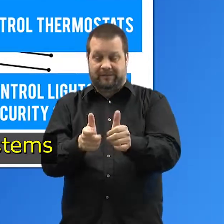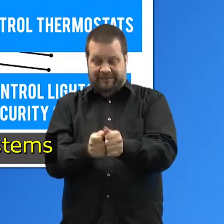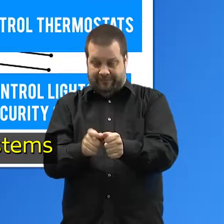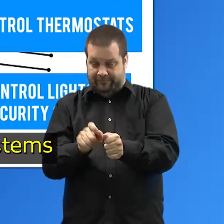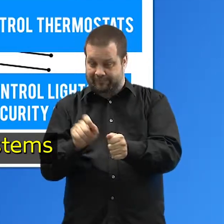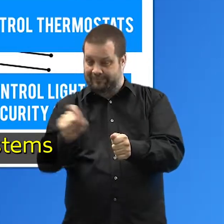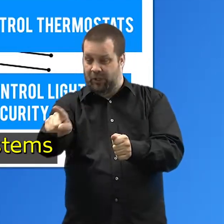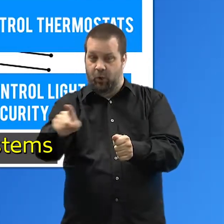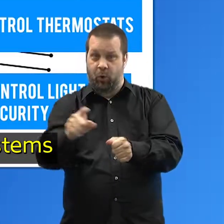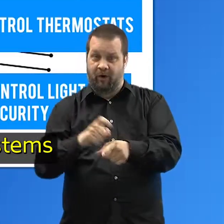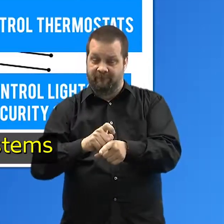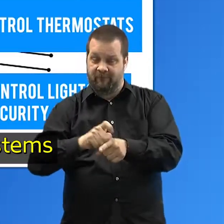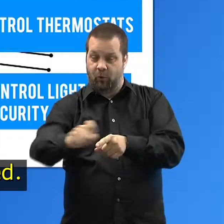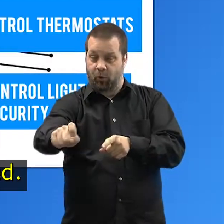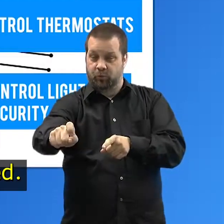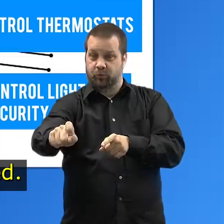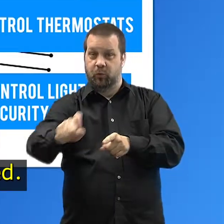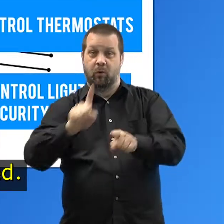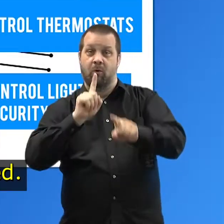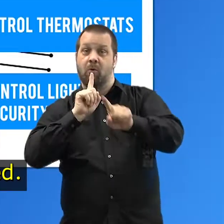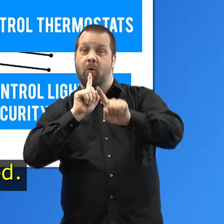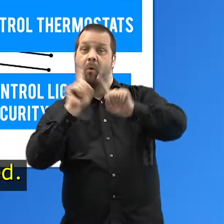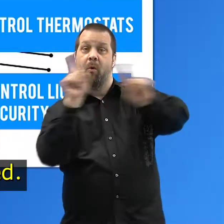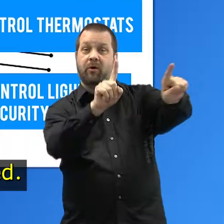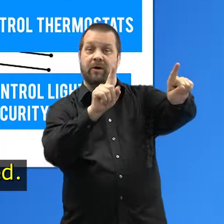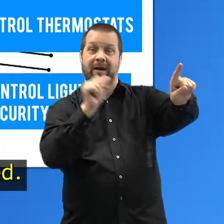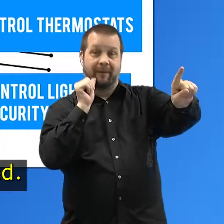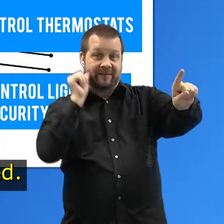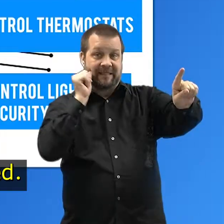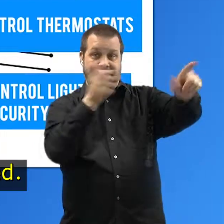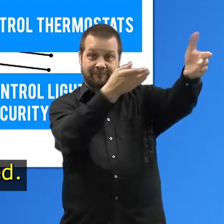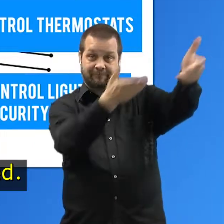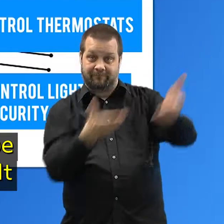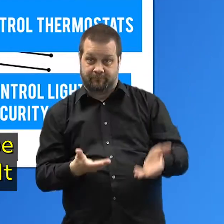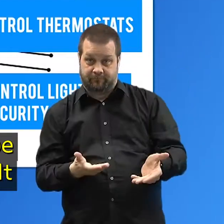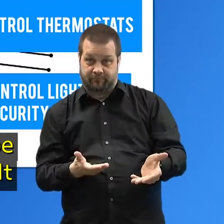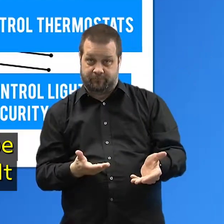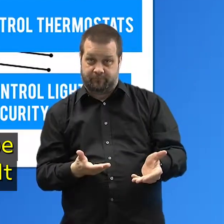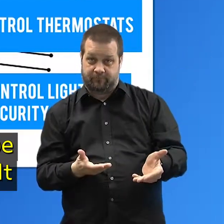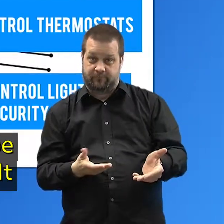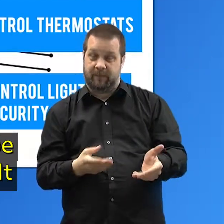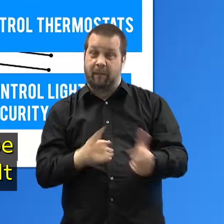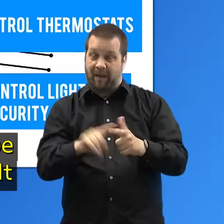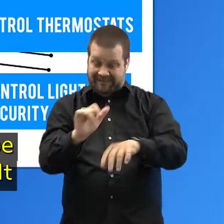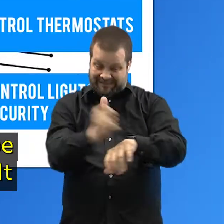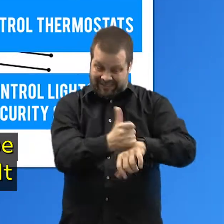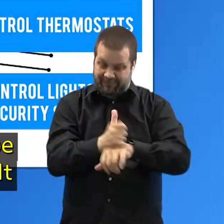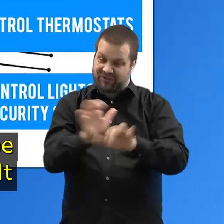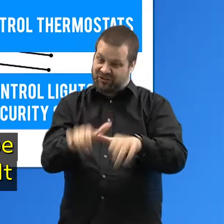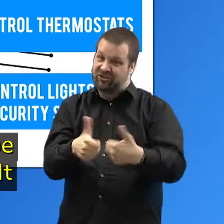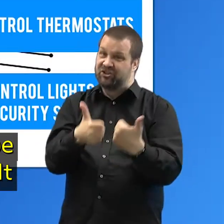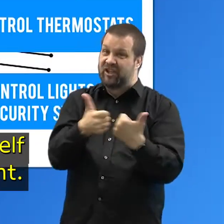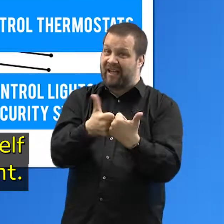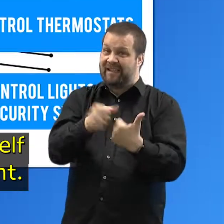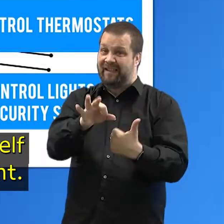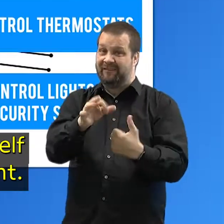systems in your house, or place orders for things you need. However, it can be extremely difficult to set up by